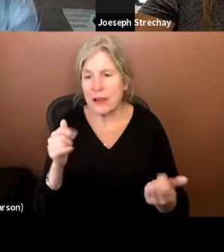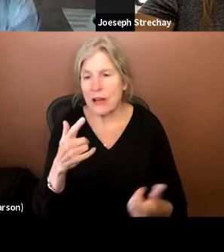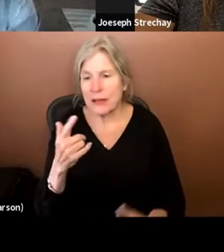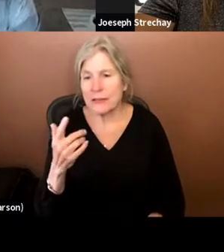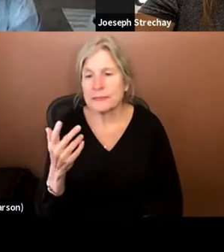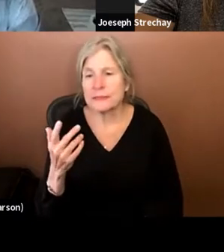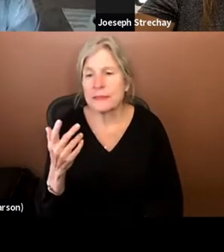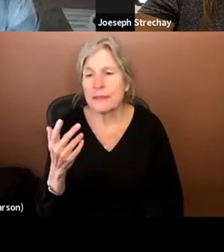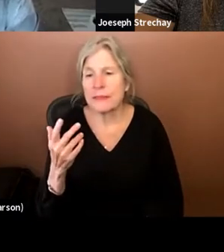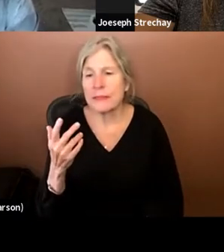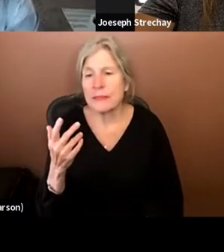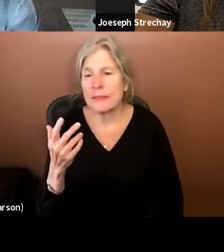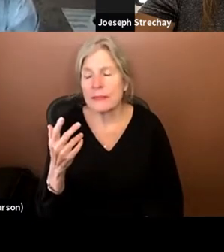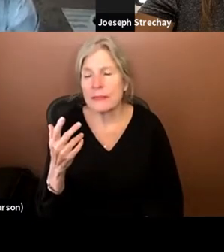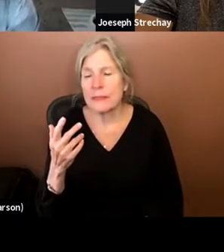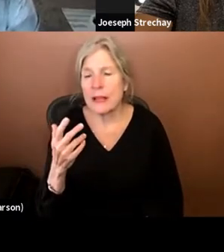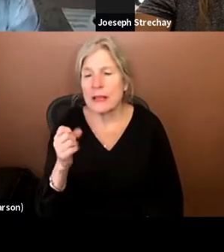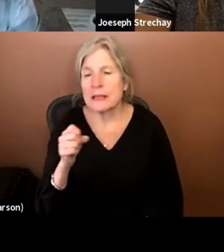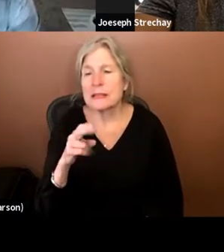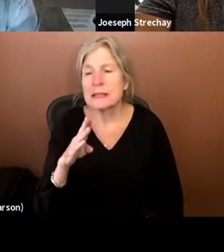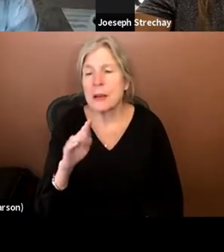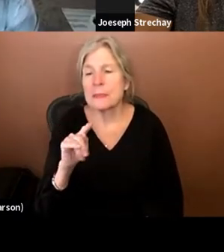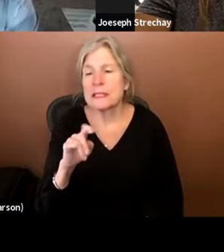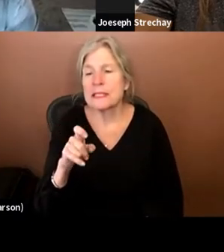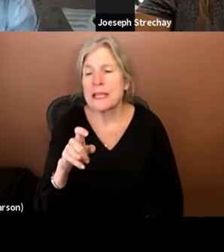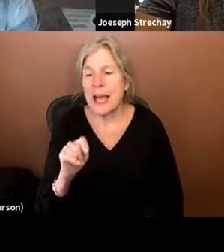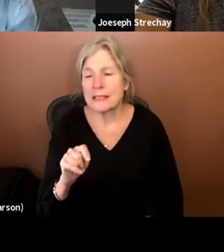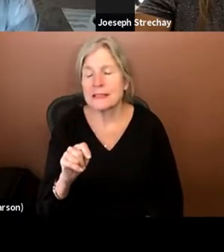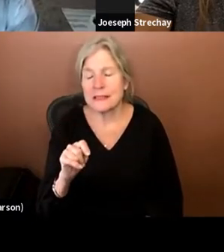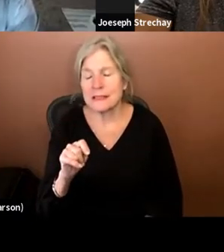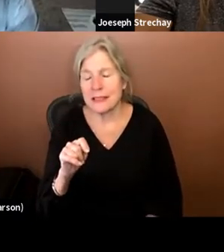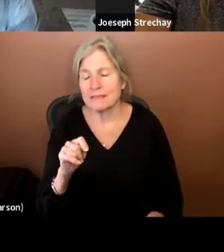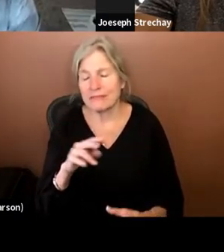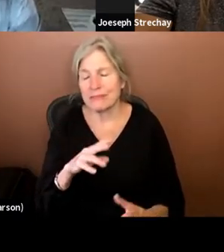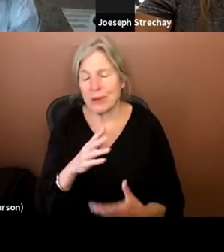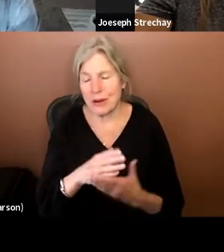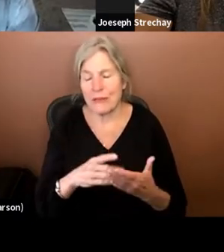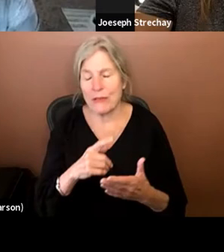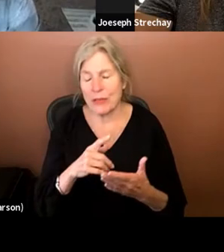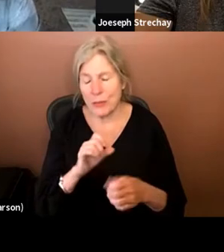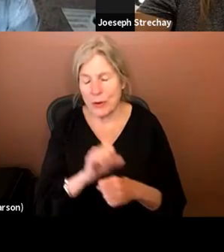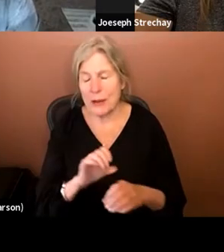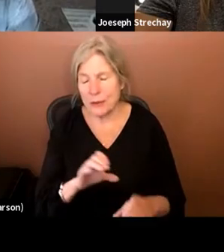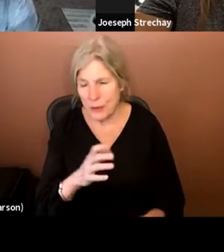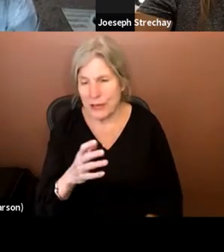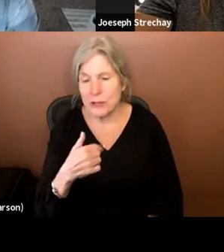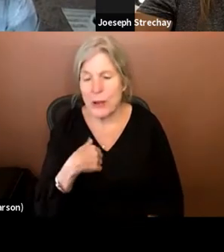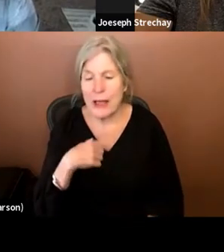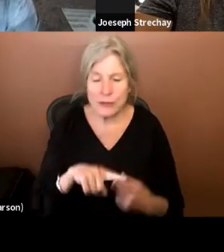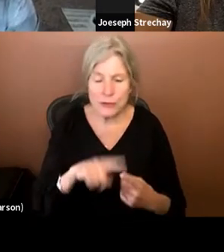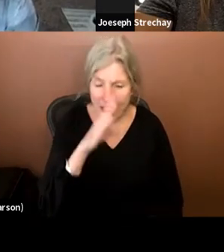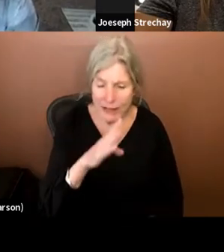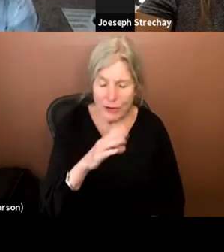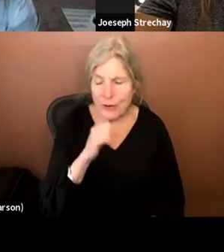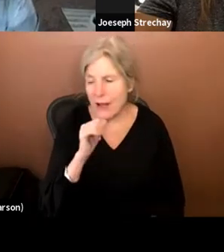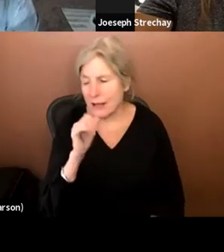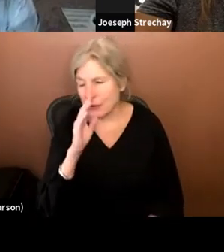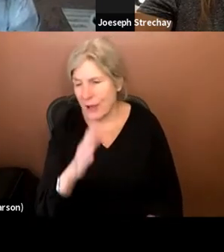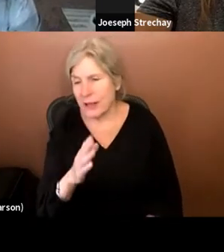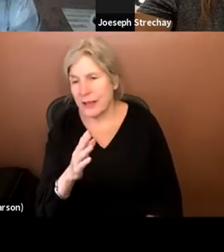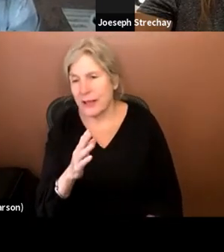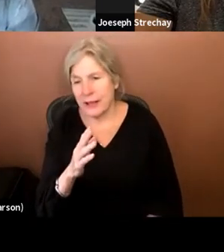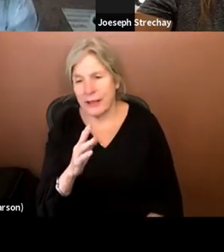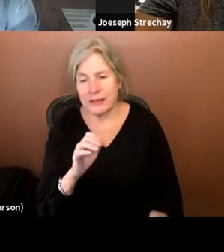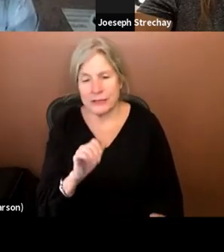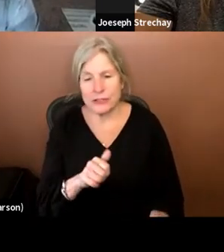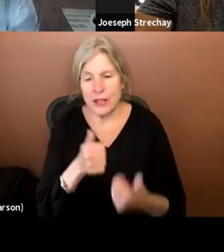subtext for the work that I'm making. And I have to kind of either directly or indirectly take that on when I think